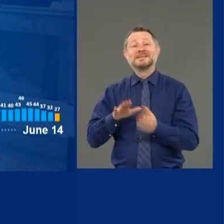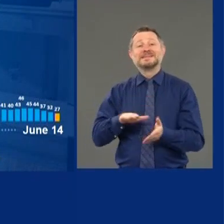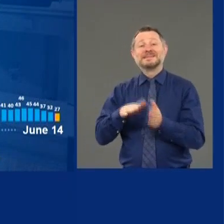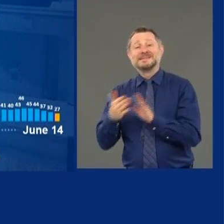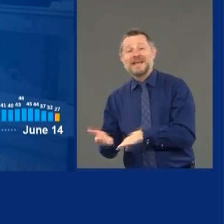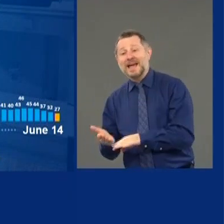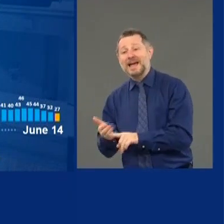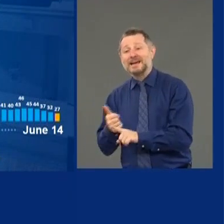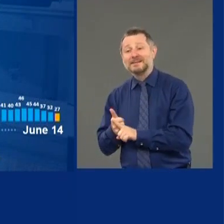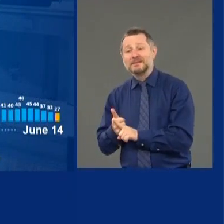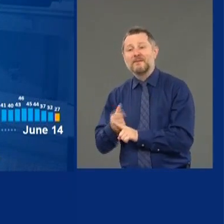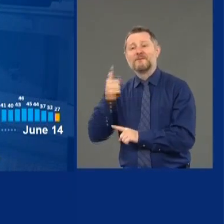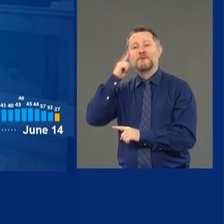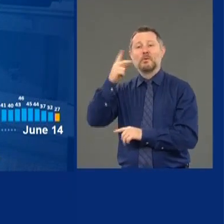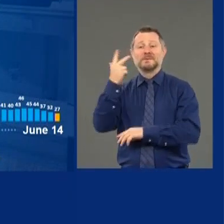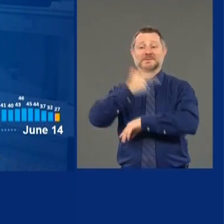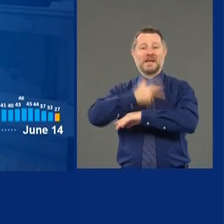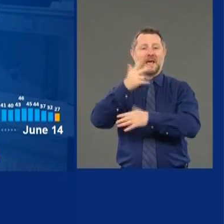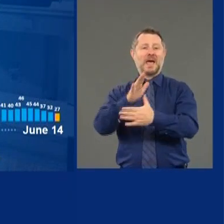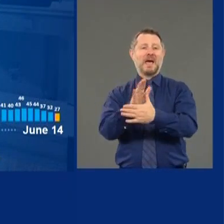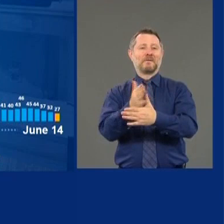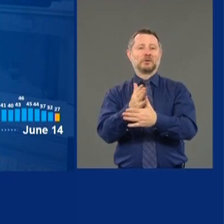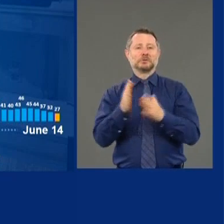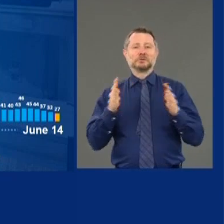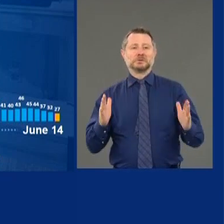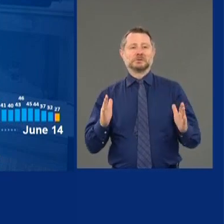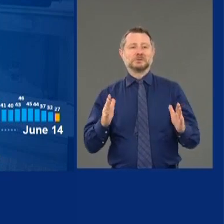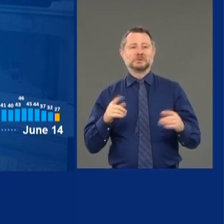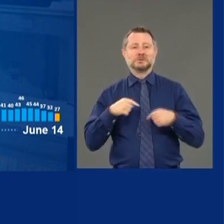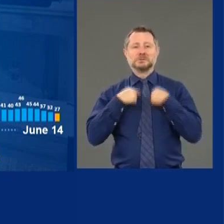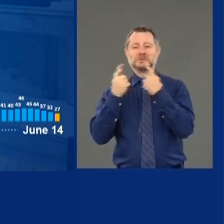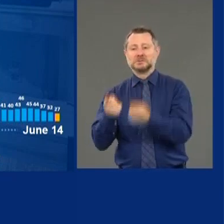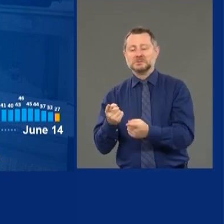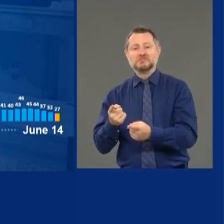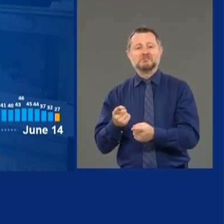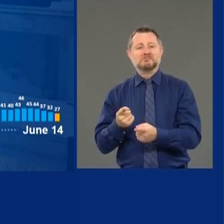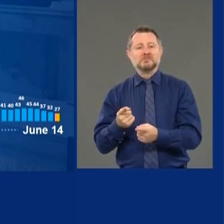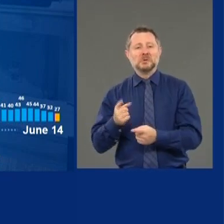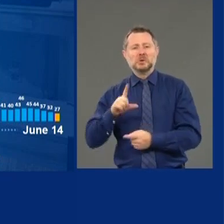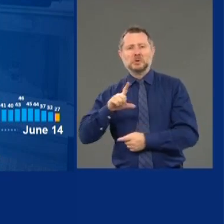on the three-day average since this has started.